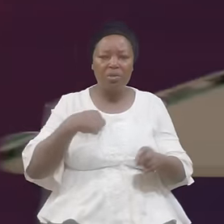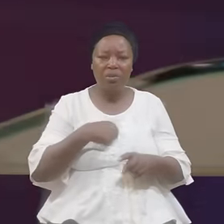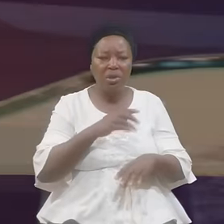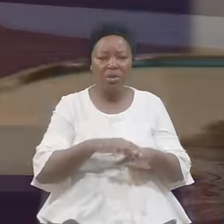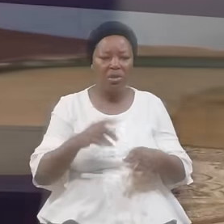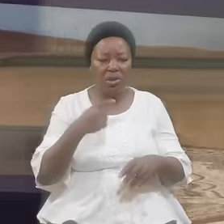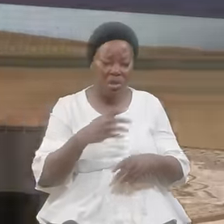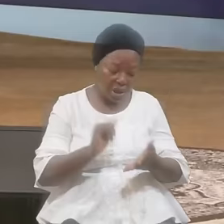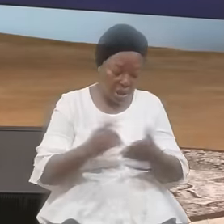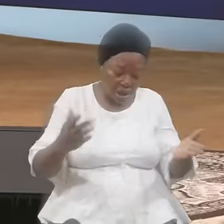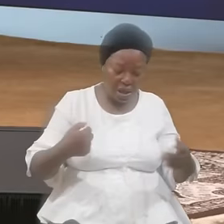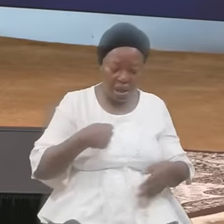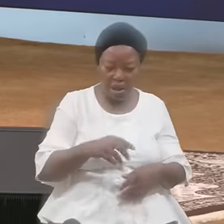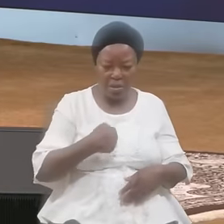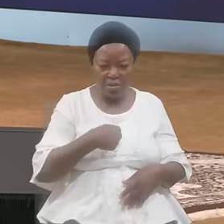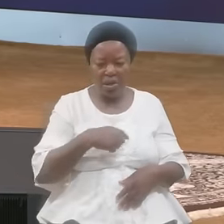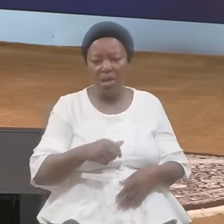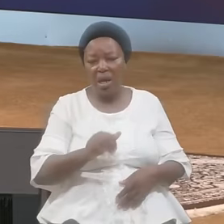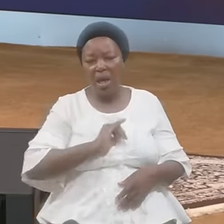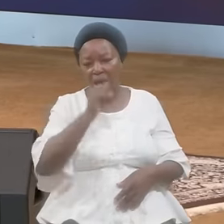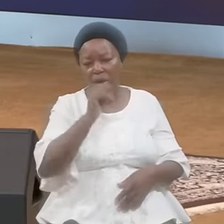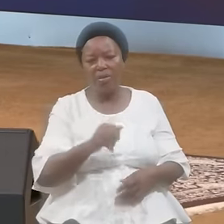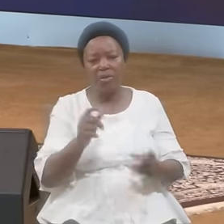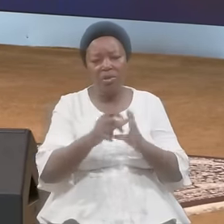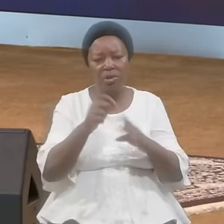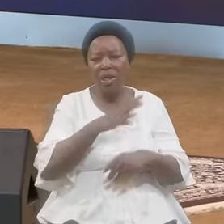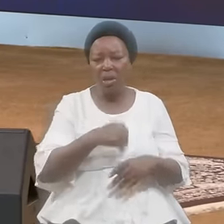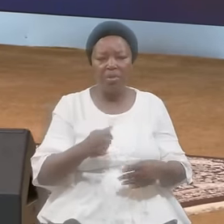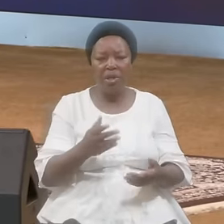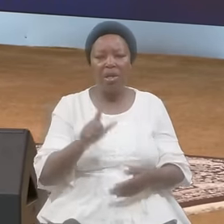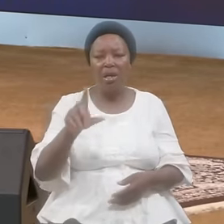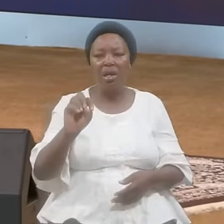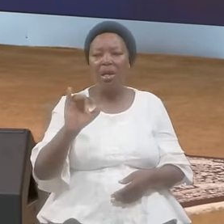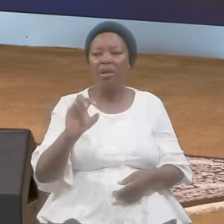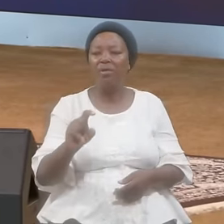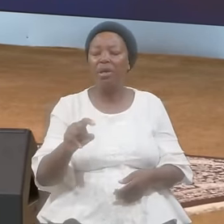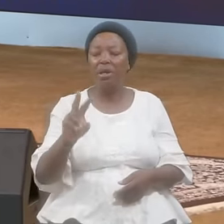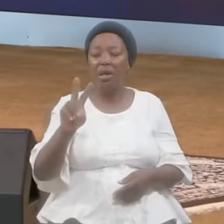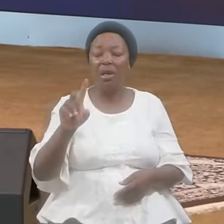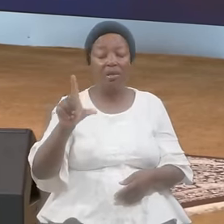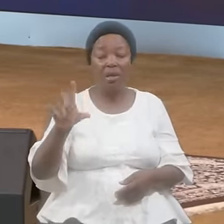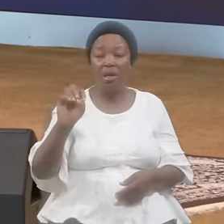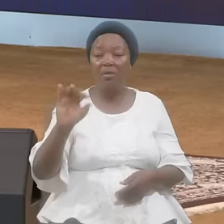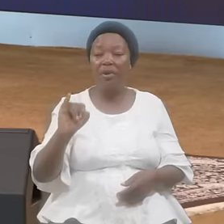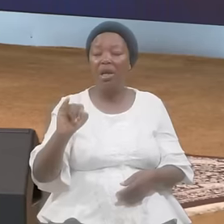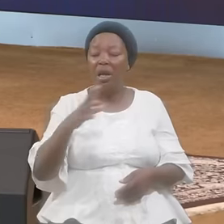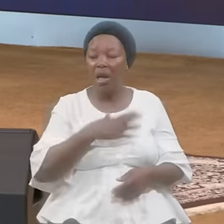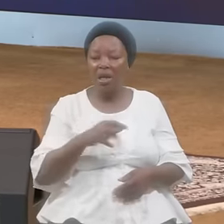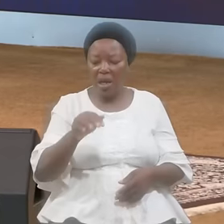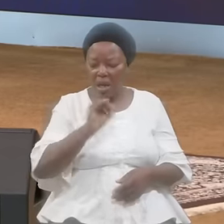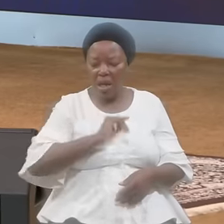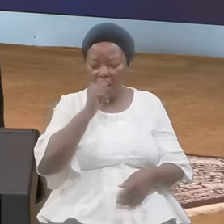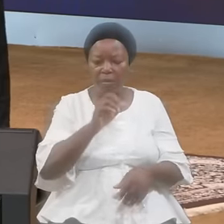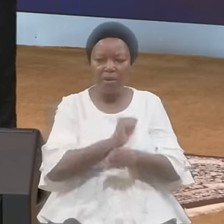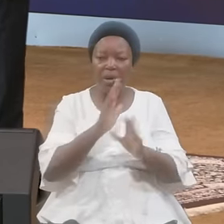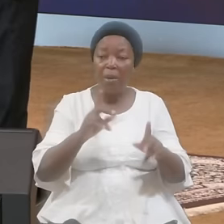I'm Chosen I'm Chosen I'm A Levite I'm A Worker And Our Lives Dwindles And Goes